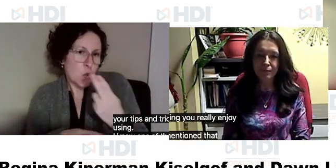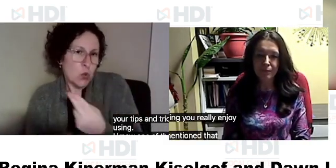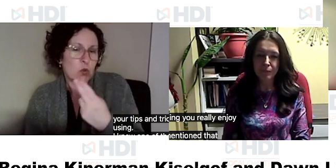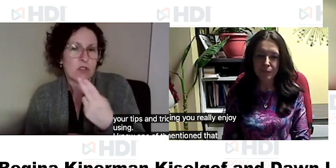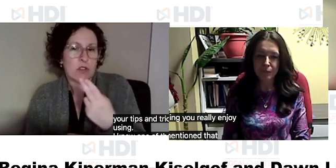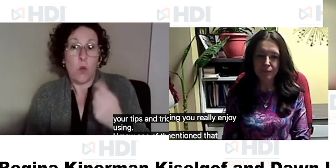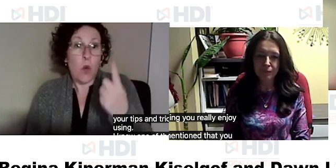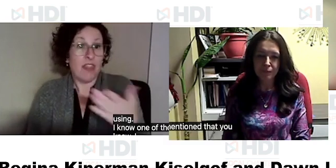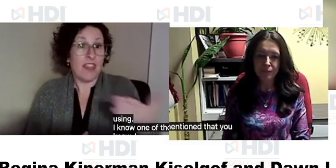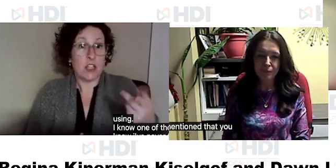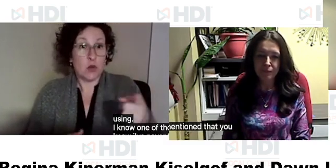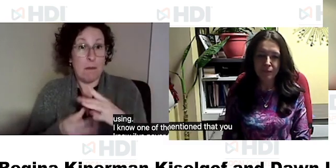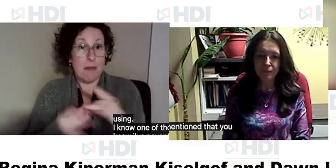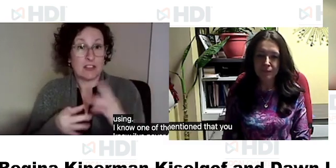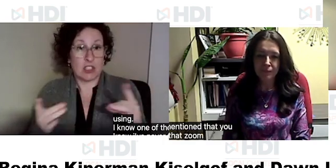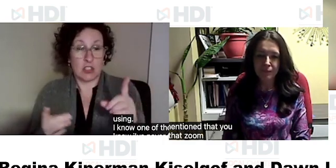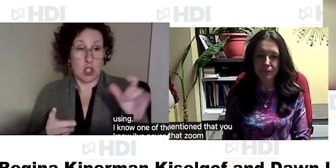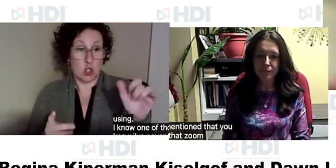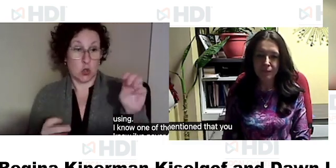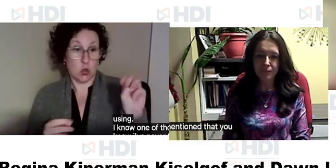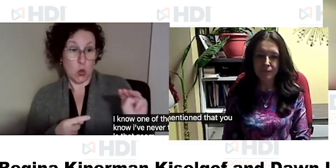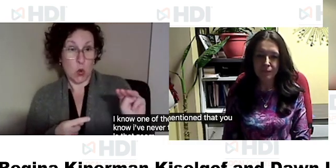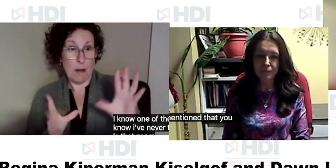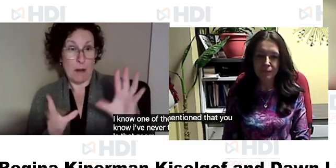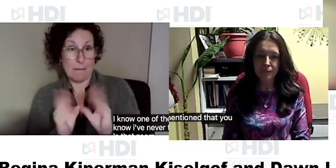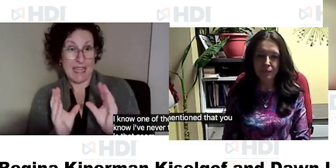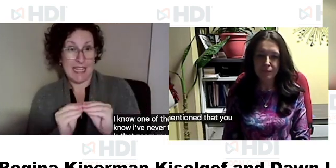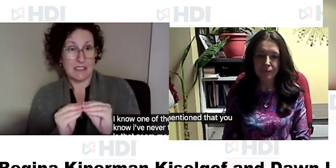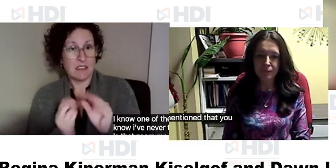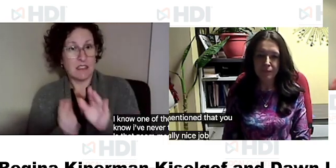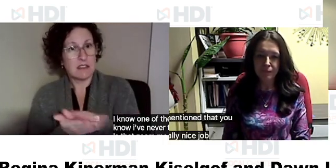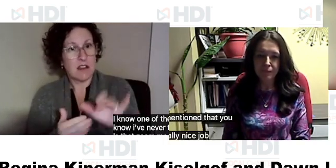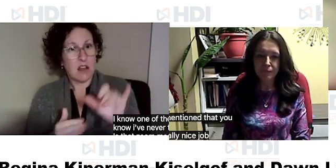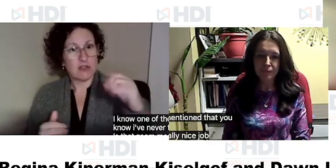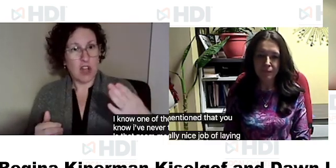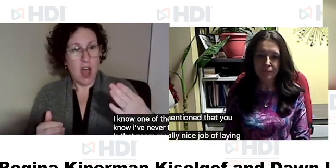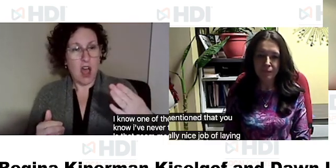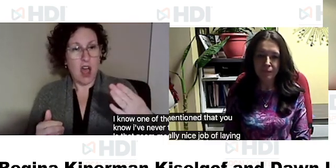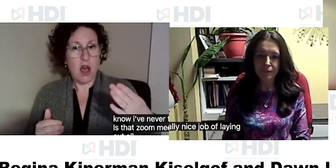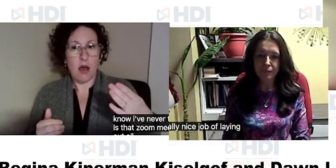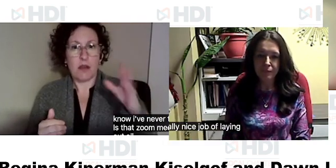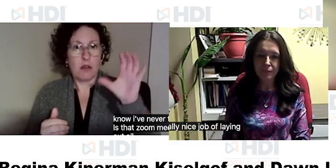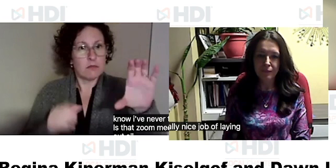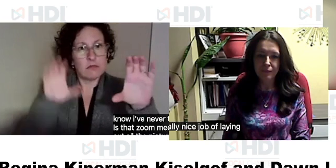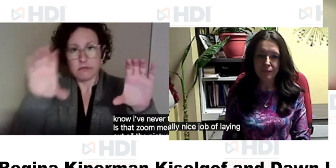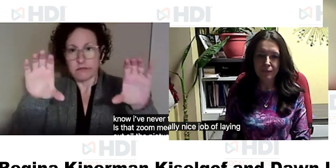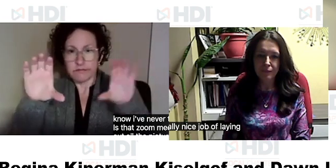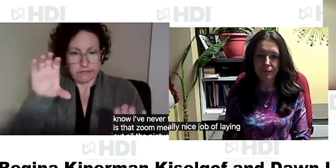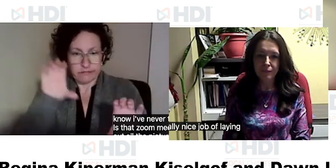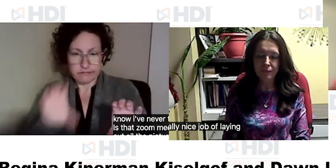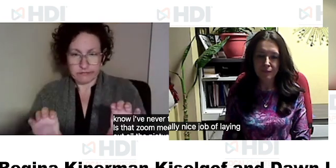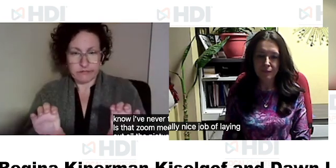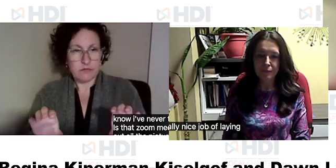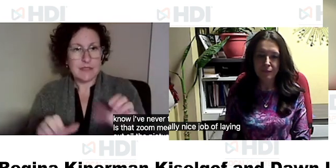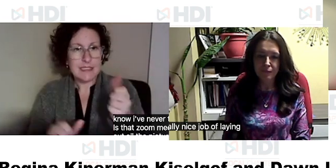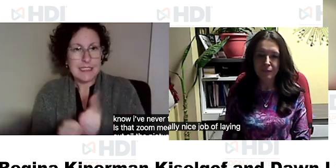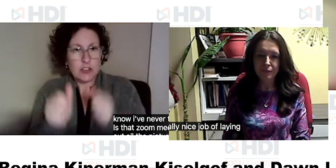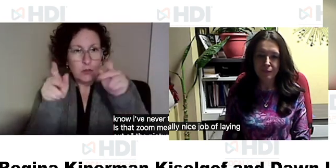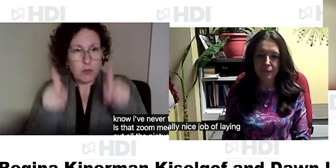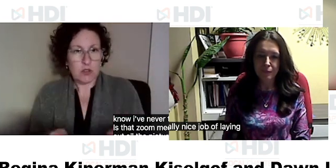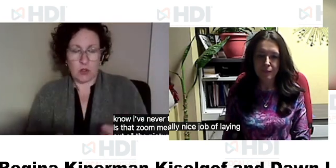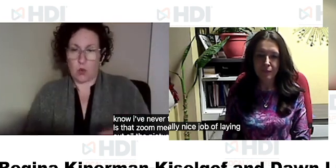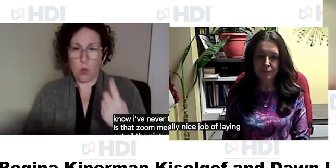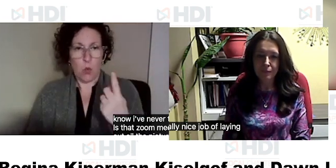i never thought of is that zoom meetings do a really nice job of laying out all the pictures um on one screen